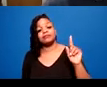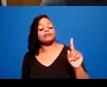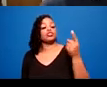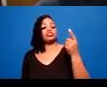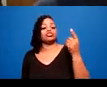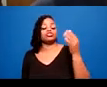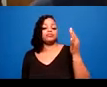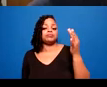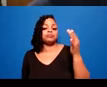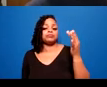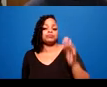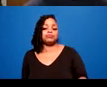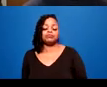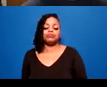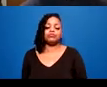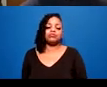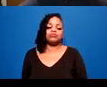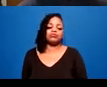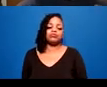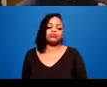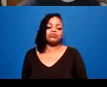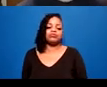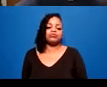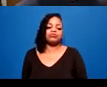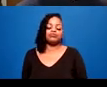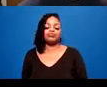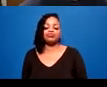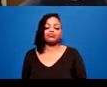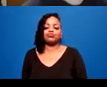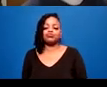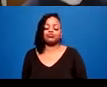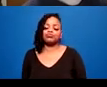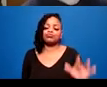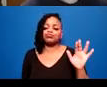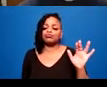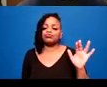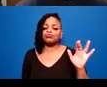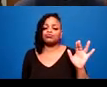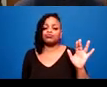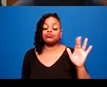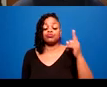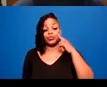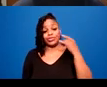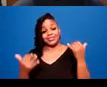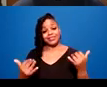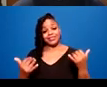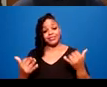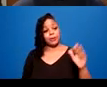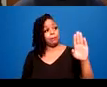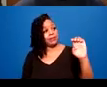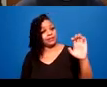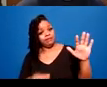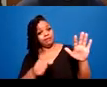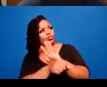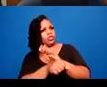for kind of this to be fully realized. All of these are intrinsically linked.